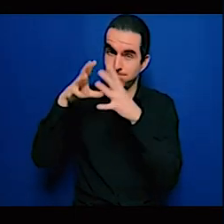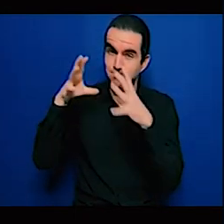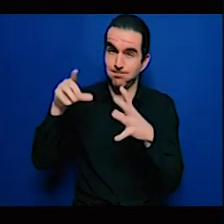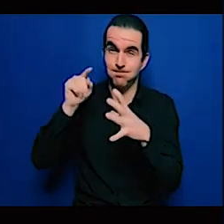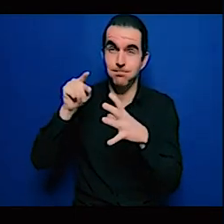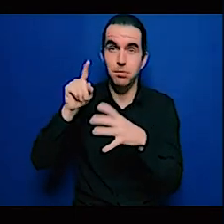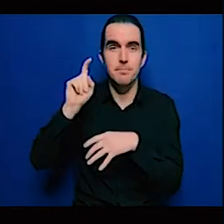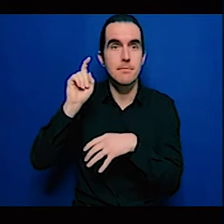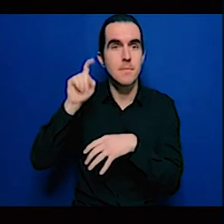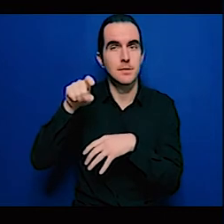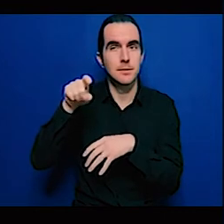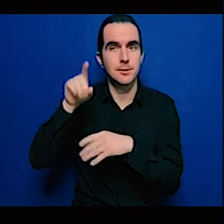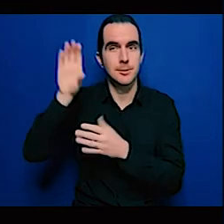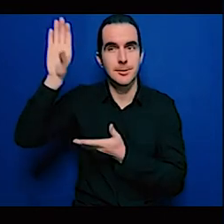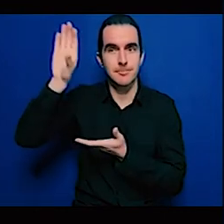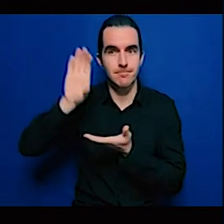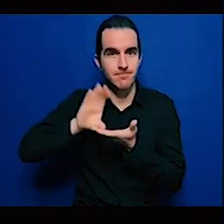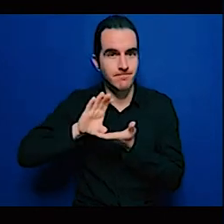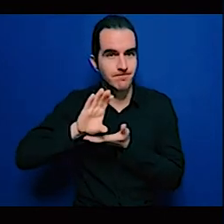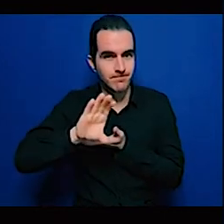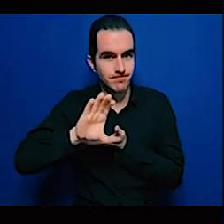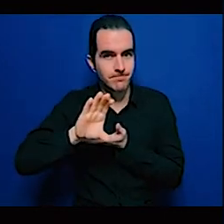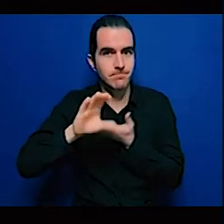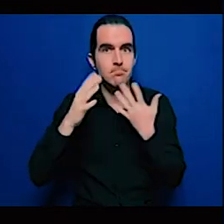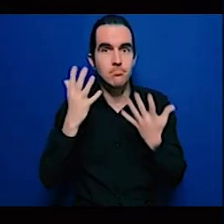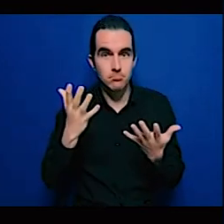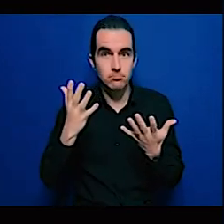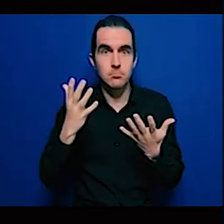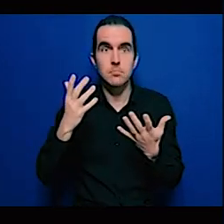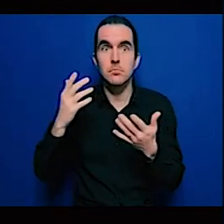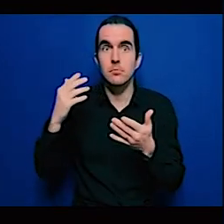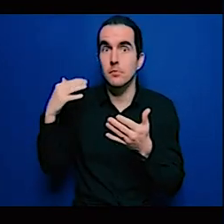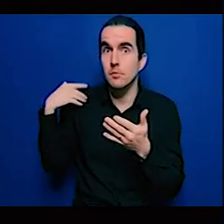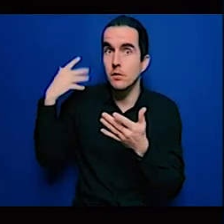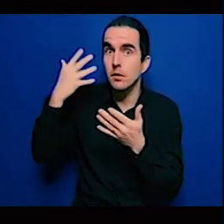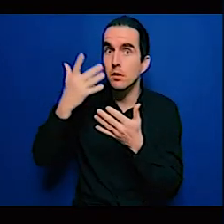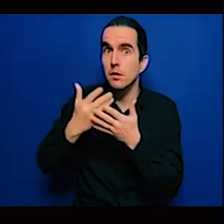and this has been done during COP26 when